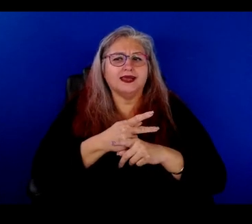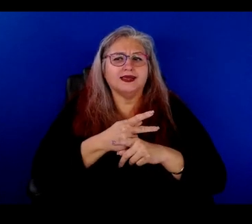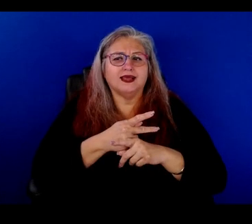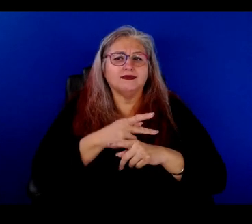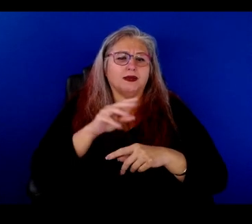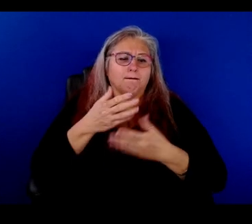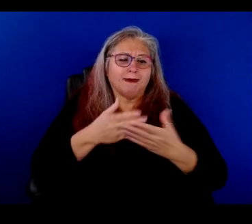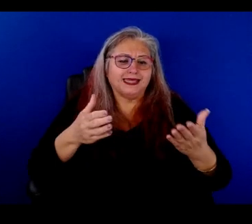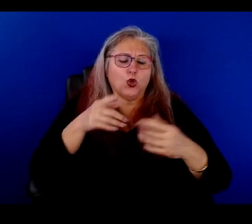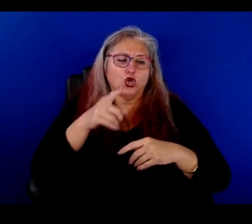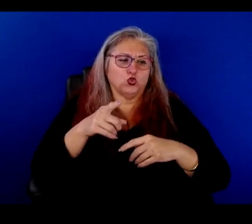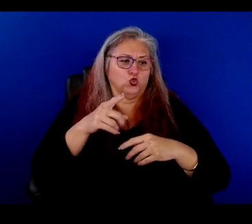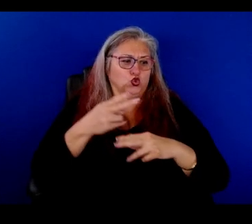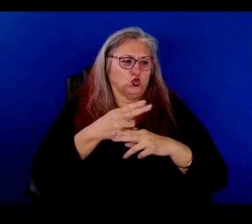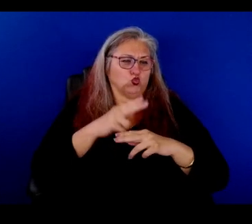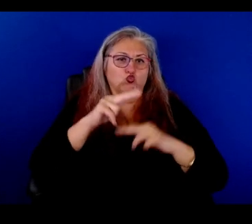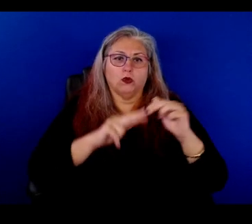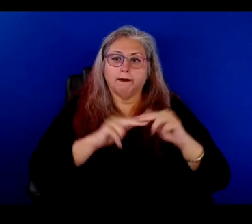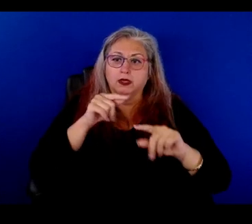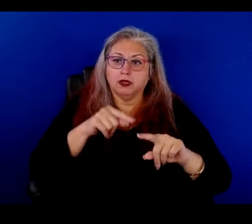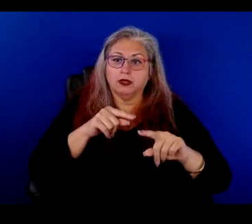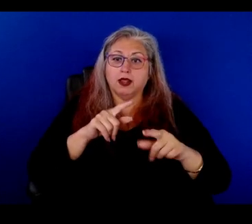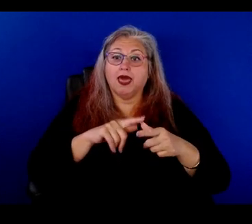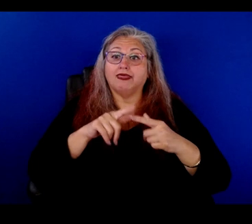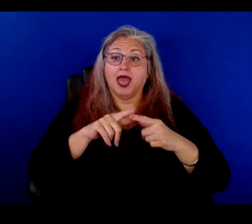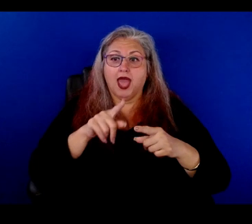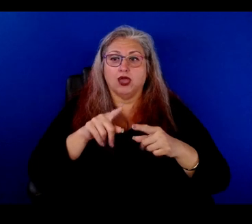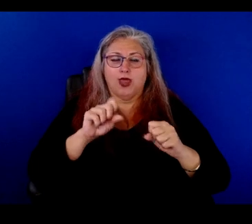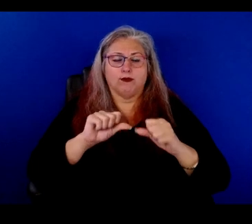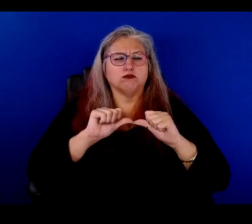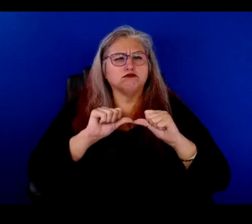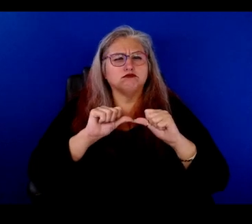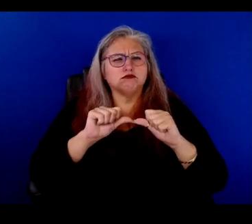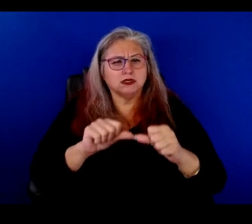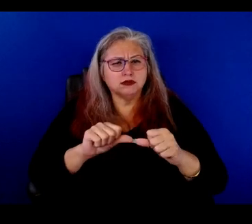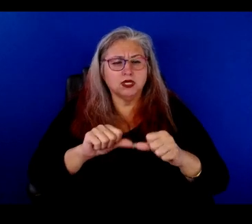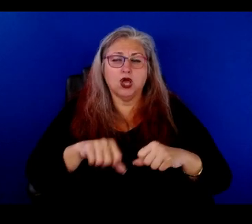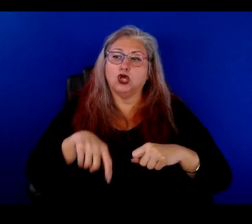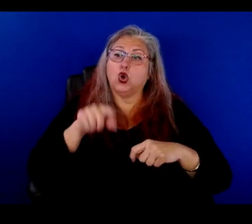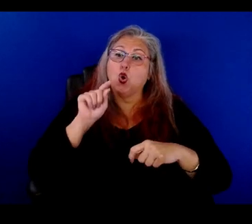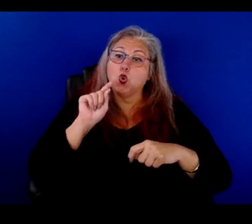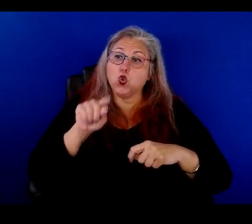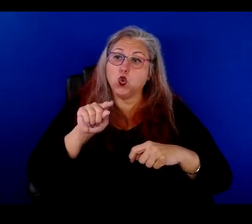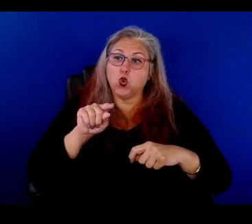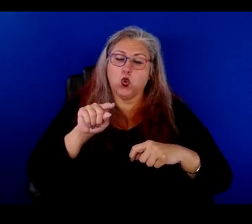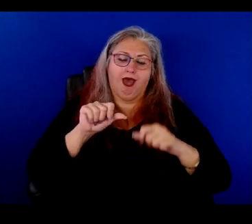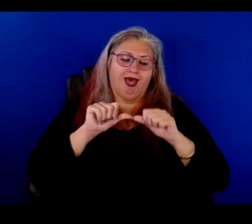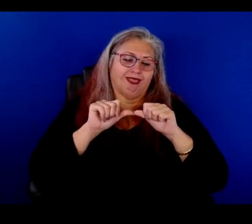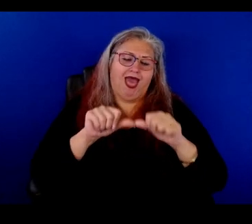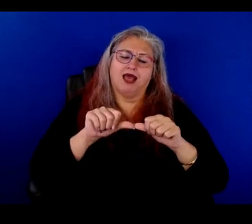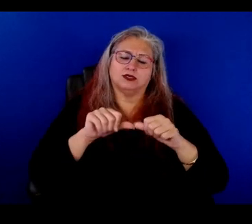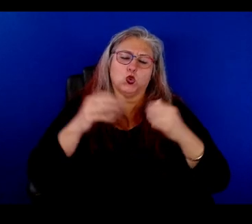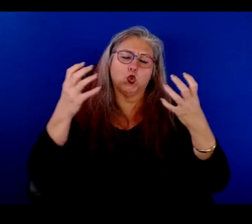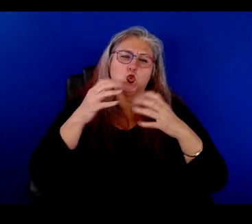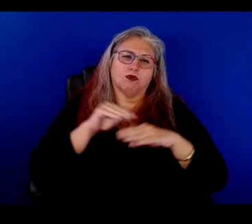material you were built with. And then you can last and you have had a lasting effect